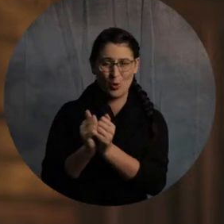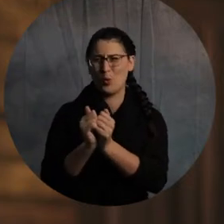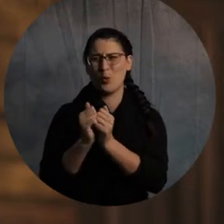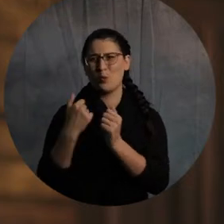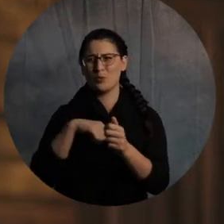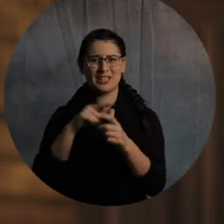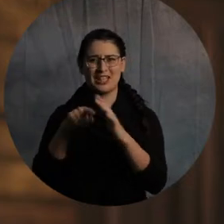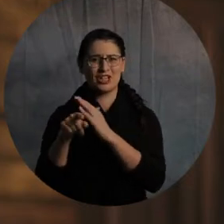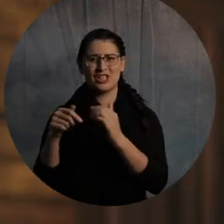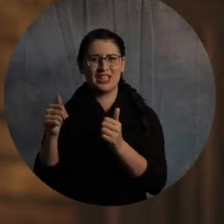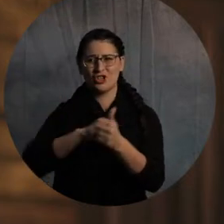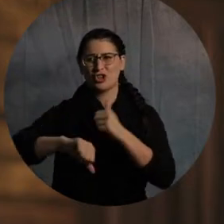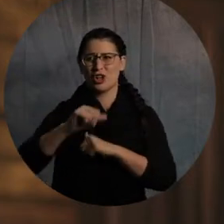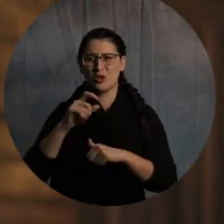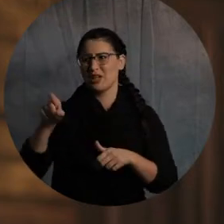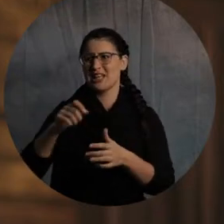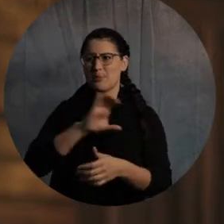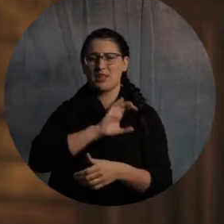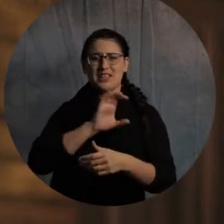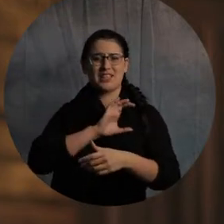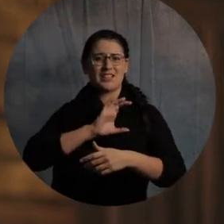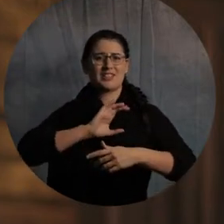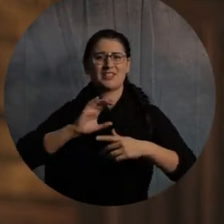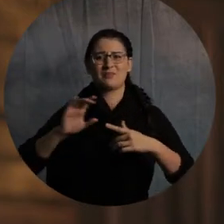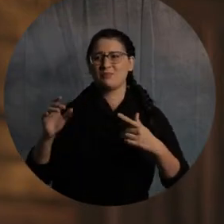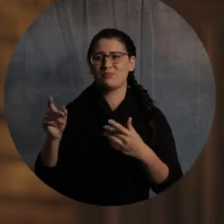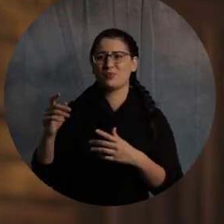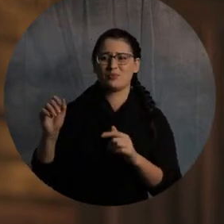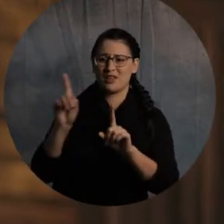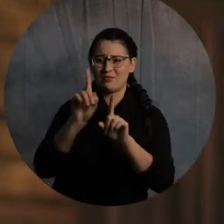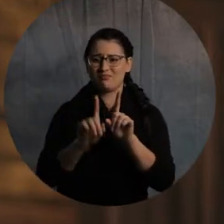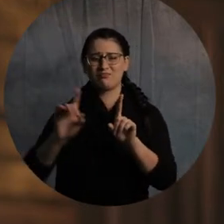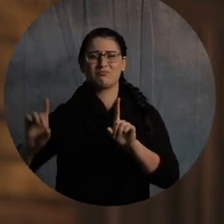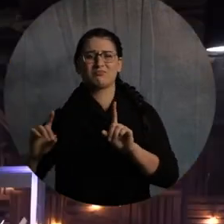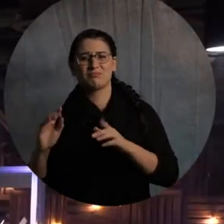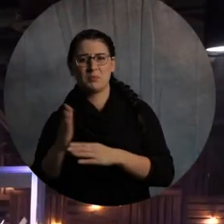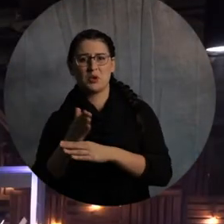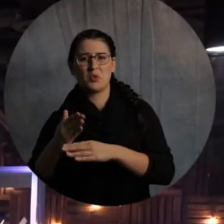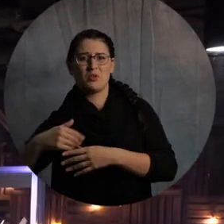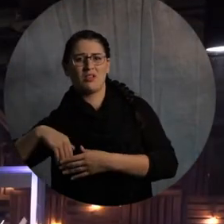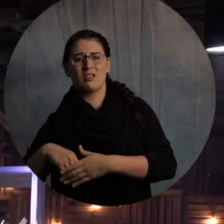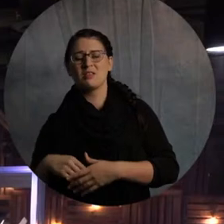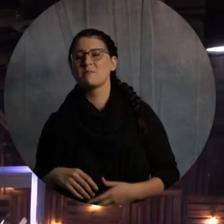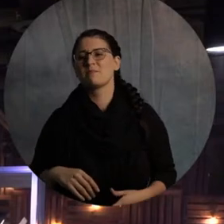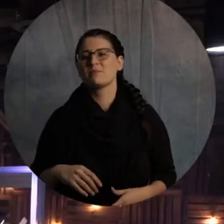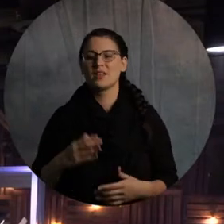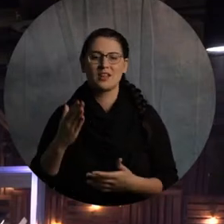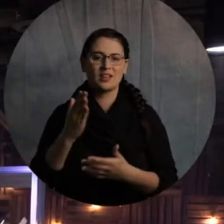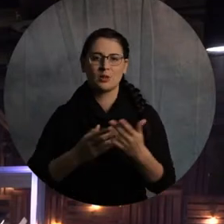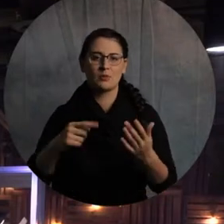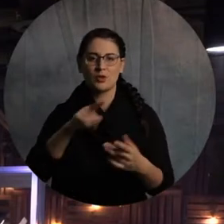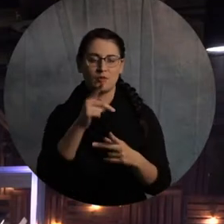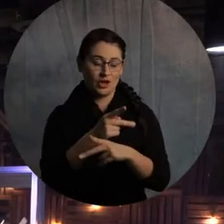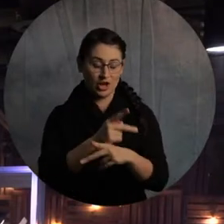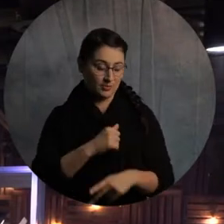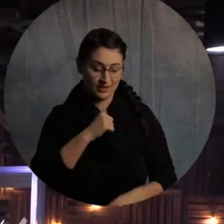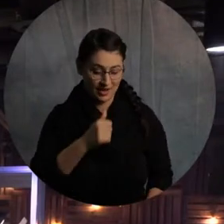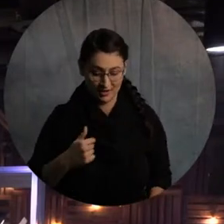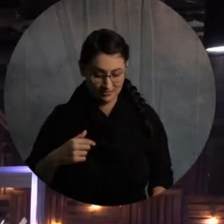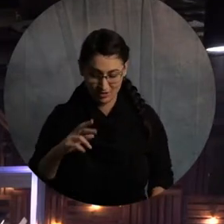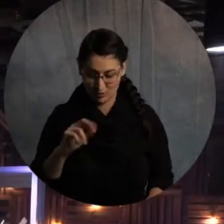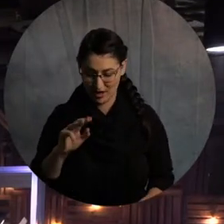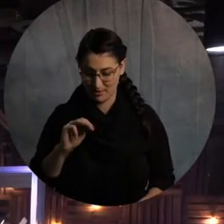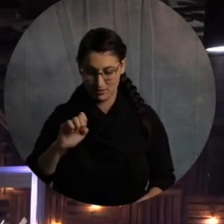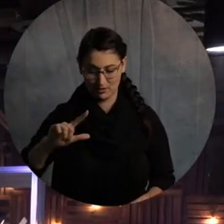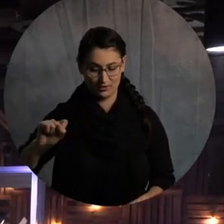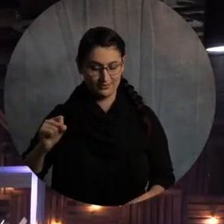other. All Maybe some of y'all, I'm looking at my live audience here too. I don't know. Some of y'all may have it all figured out. Not the rambles. Drew, you